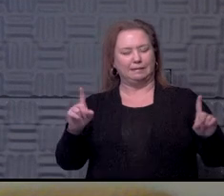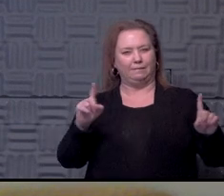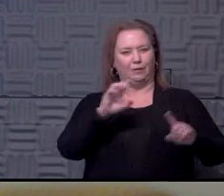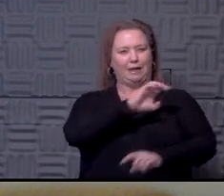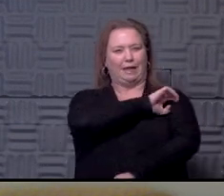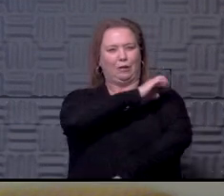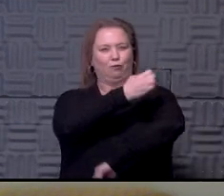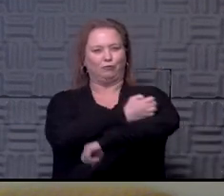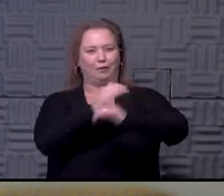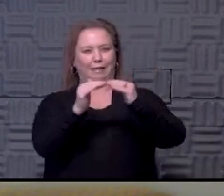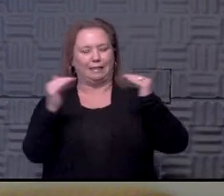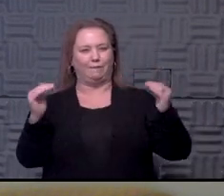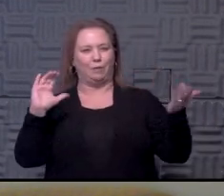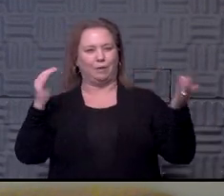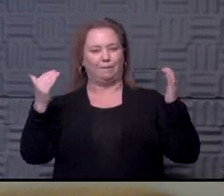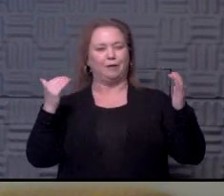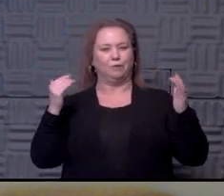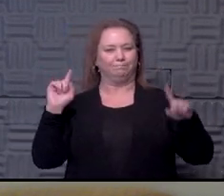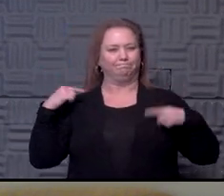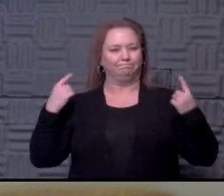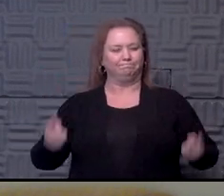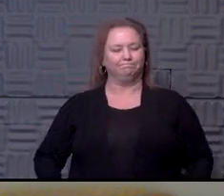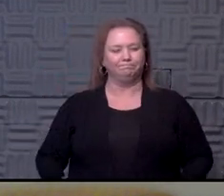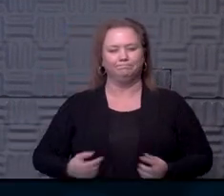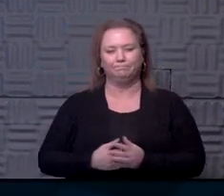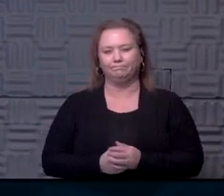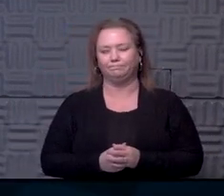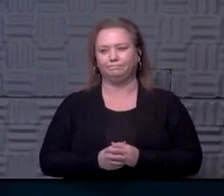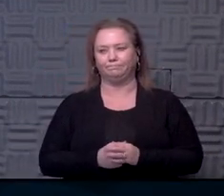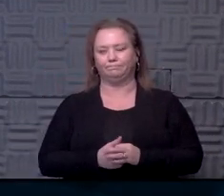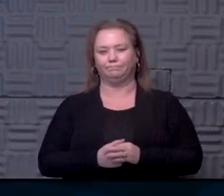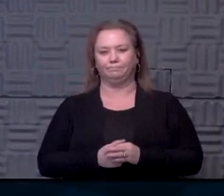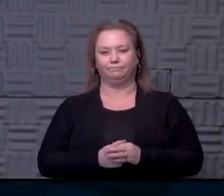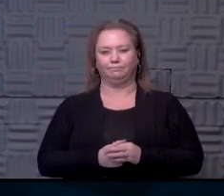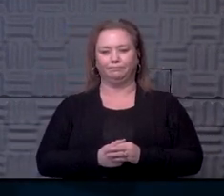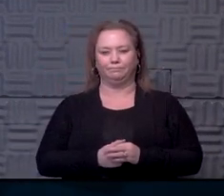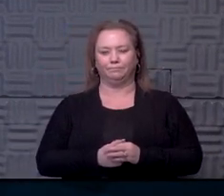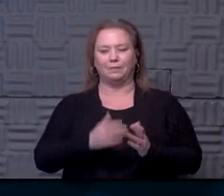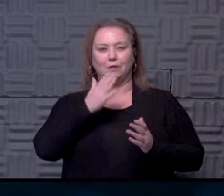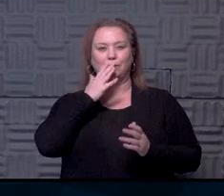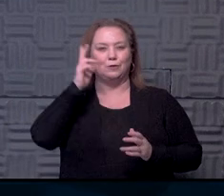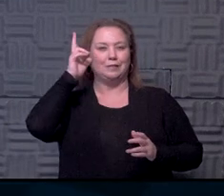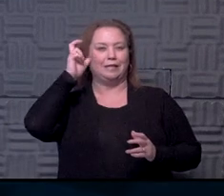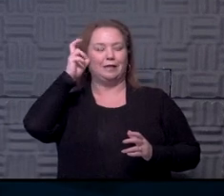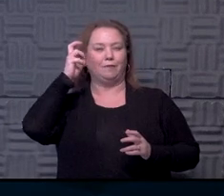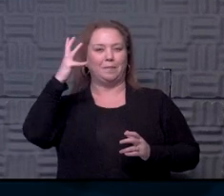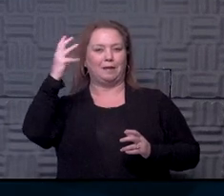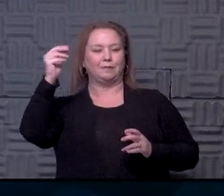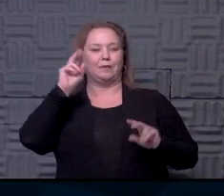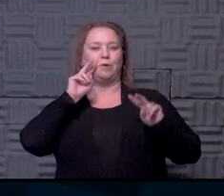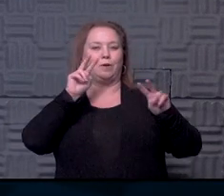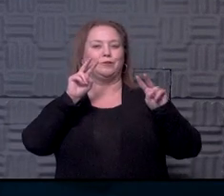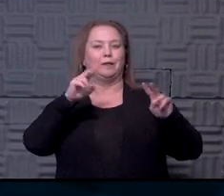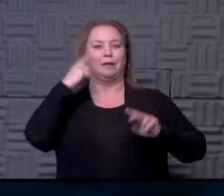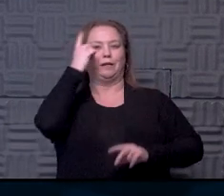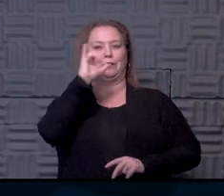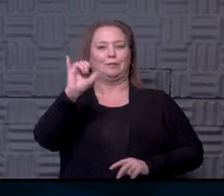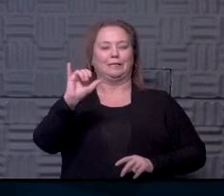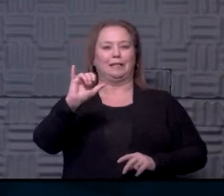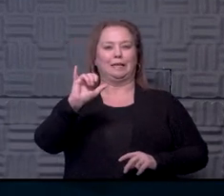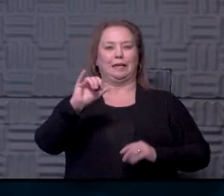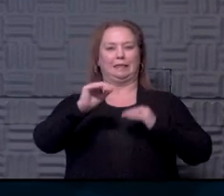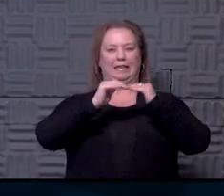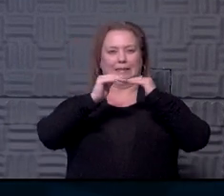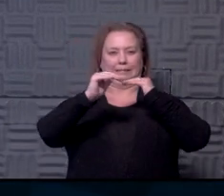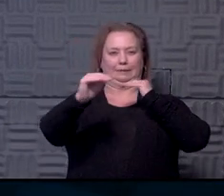this year than it has been the past couple of years. I think it's good to hear that from the outside watching. It sure looks like the sort of